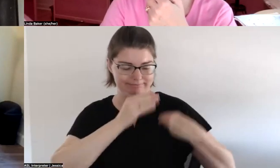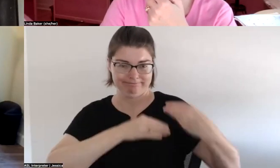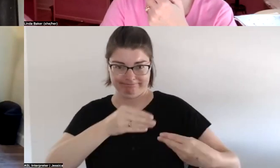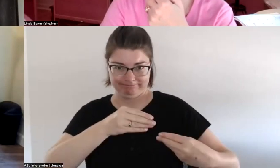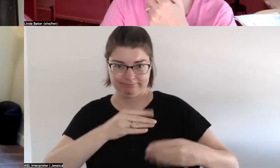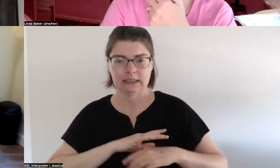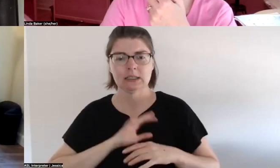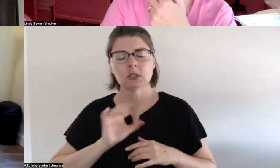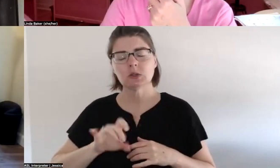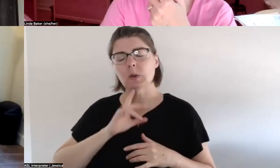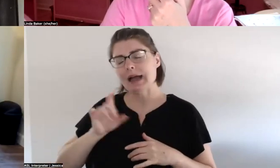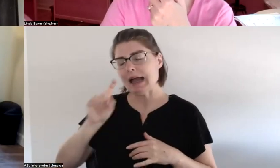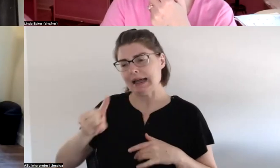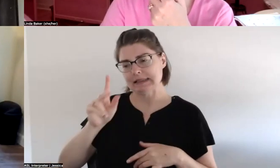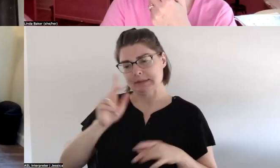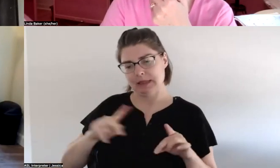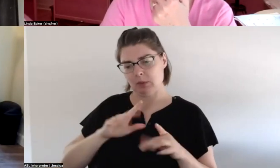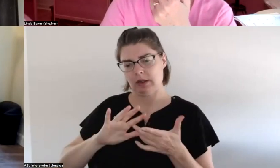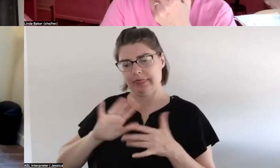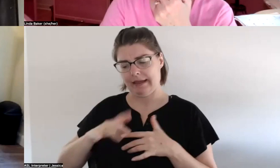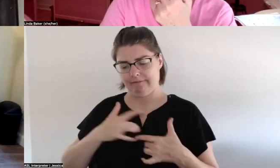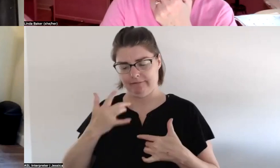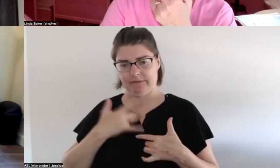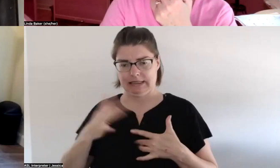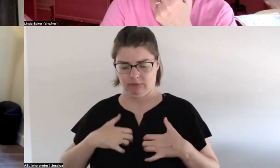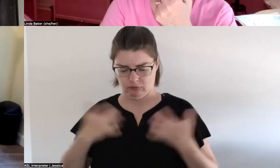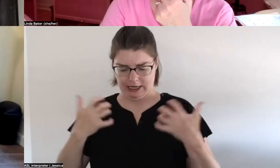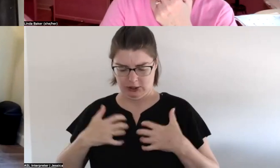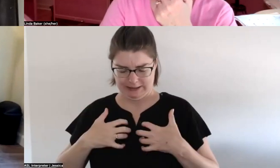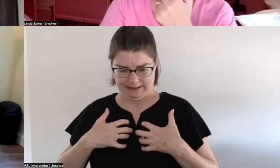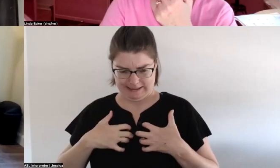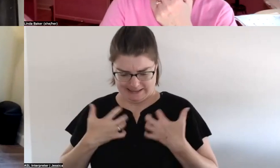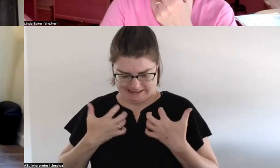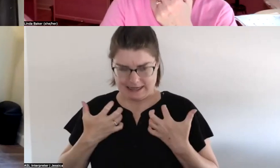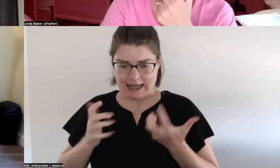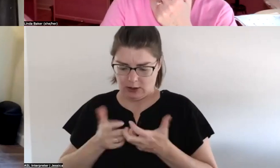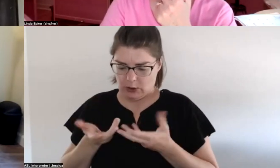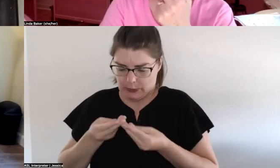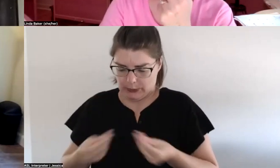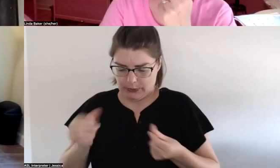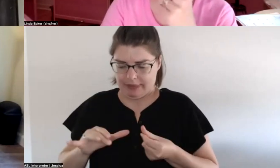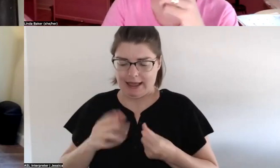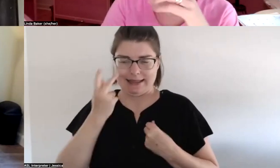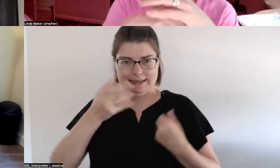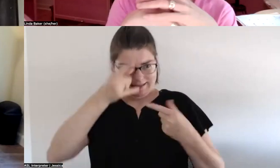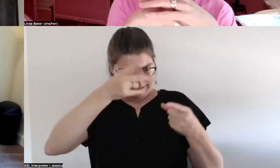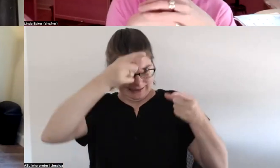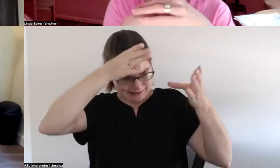can um people overcome the feeling of rage and anger and start to see the human in front of them